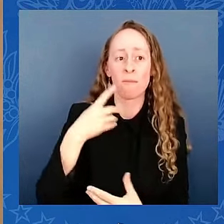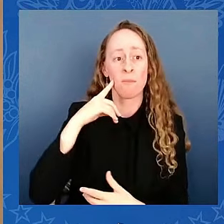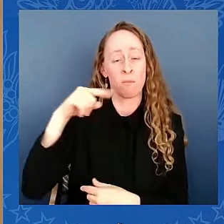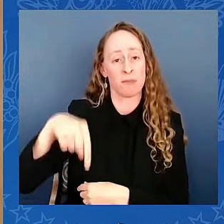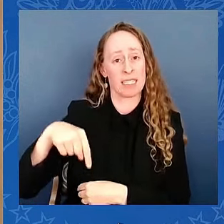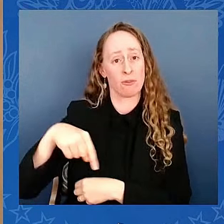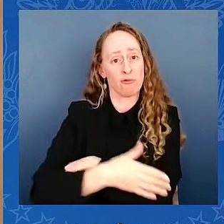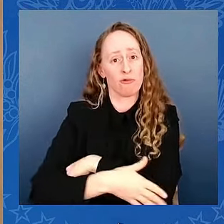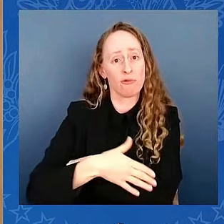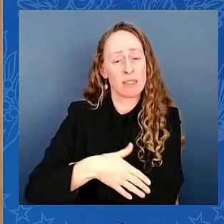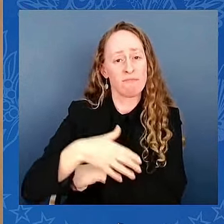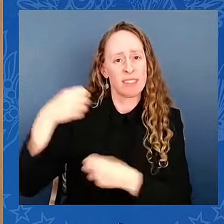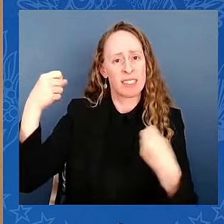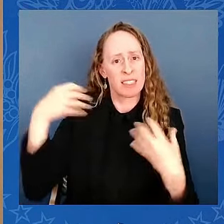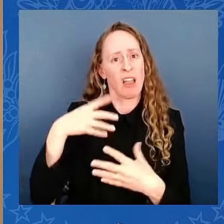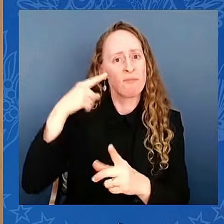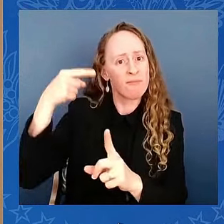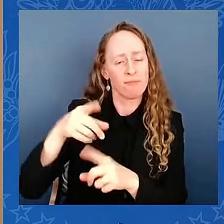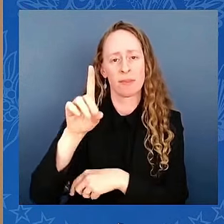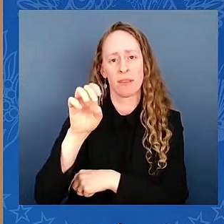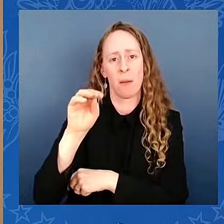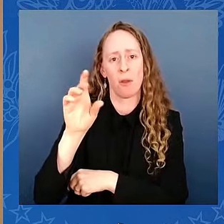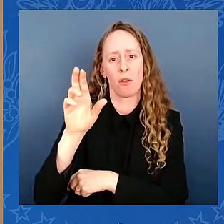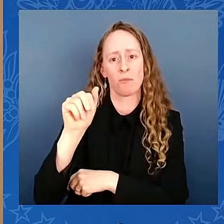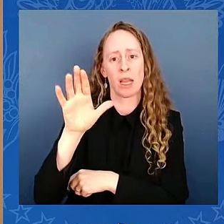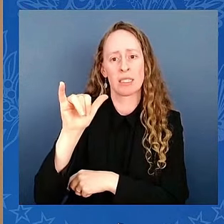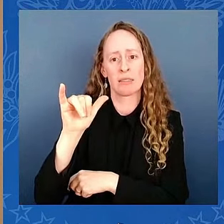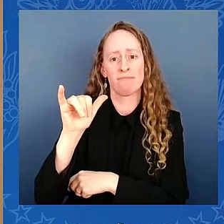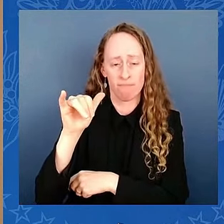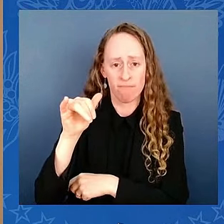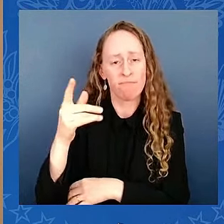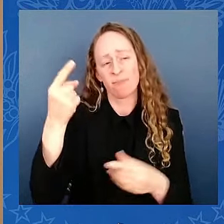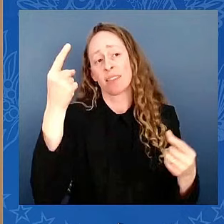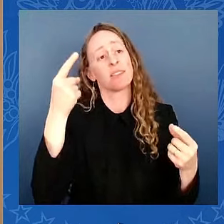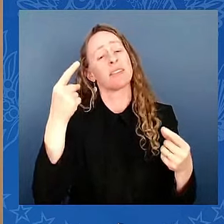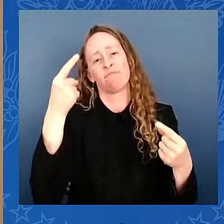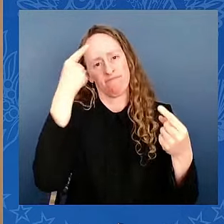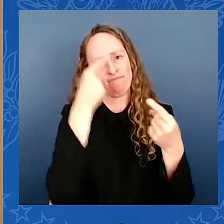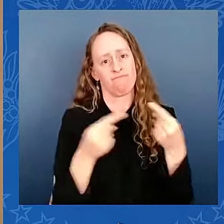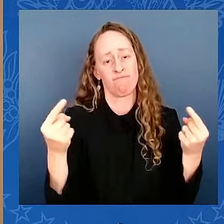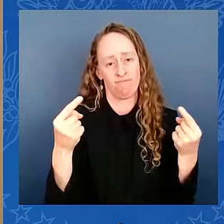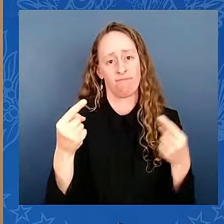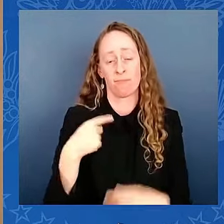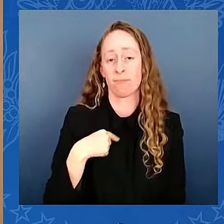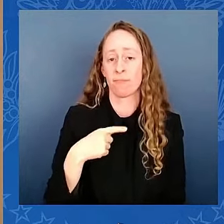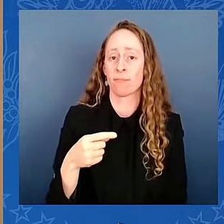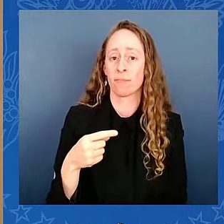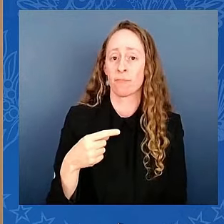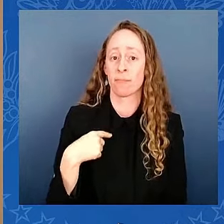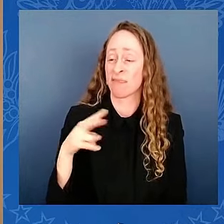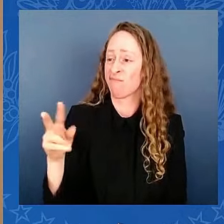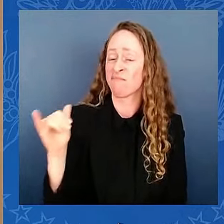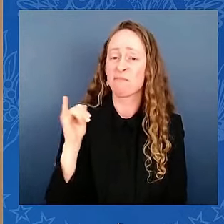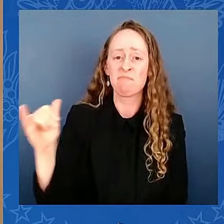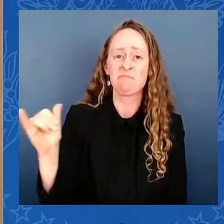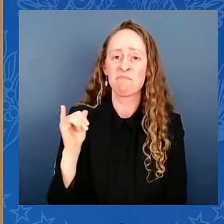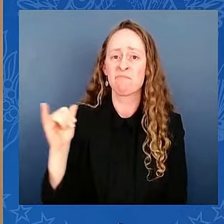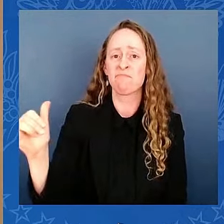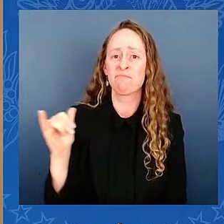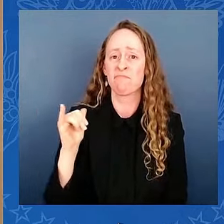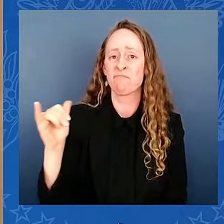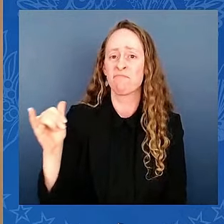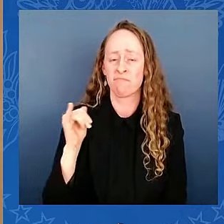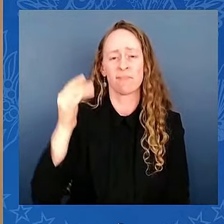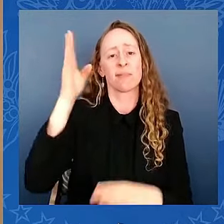I dissent. May God bless you all, and may God help preserve our democracy. Thank you. May God protect our children.